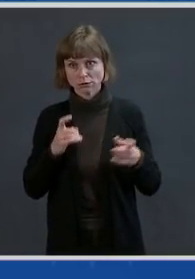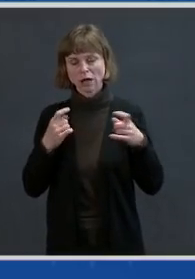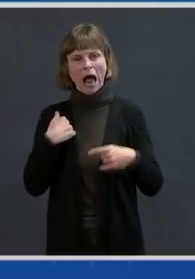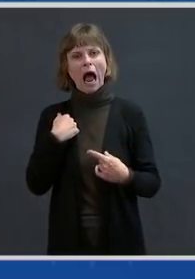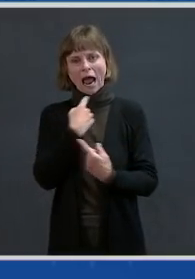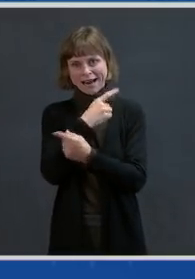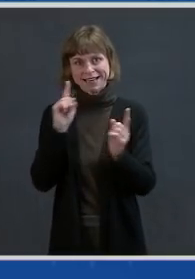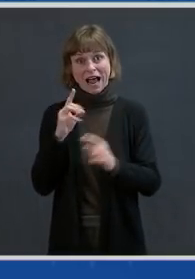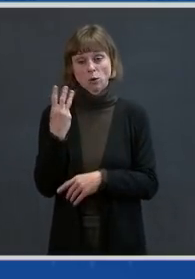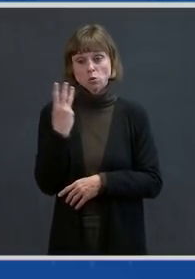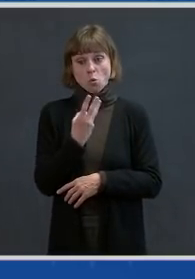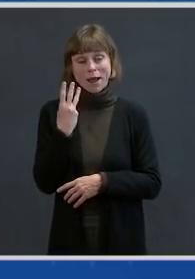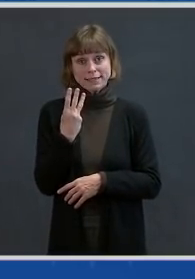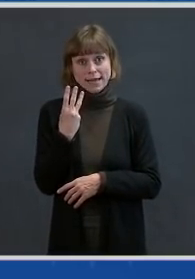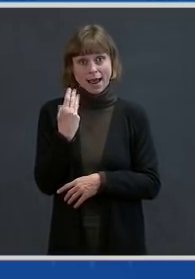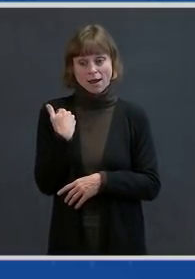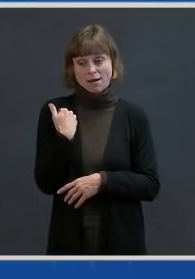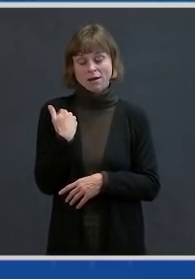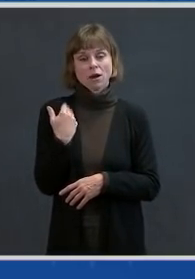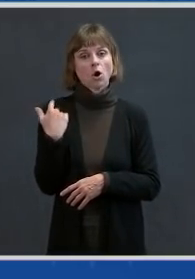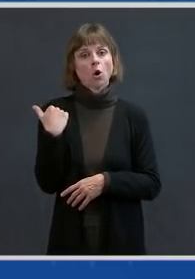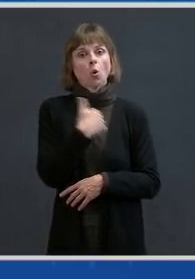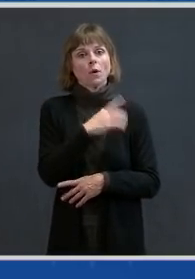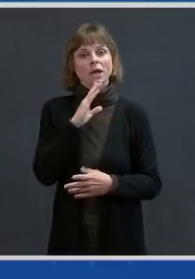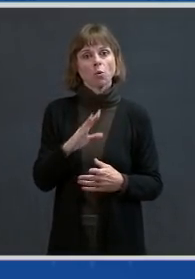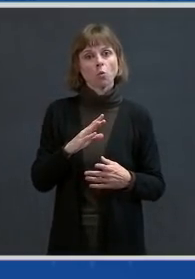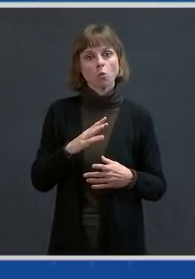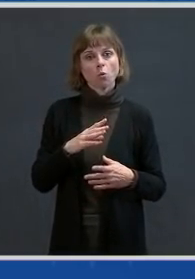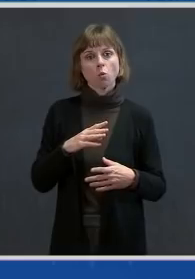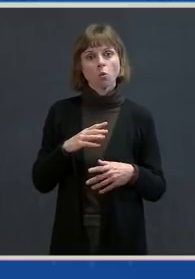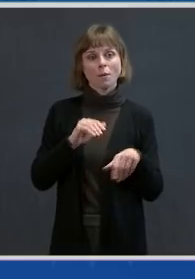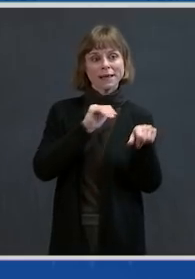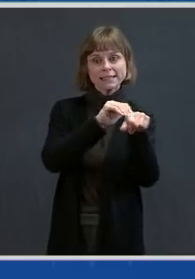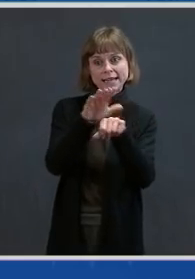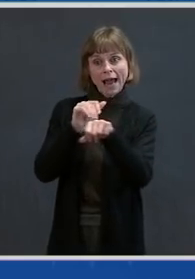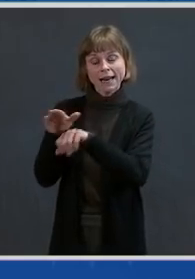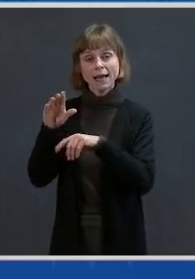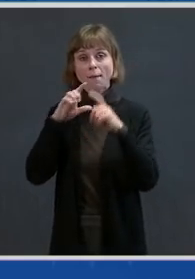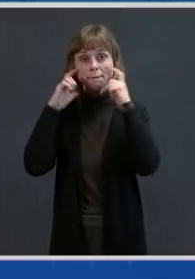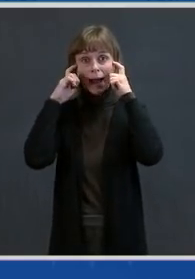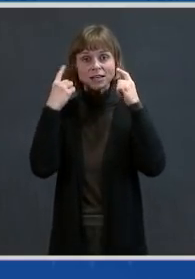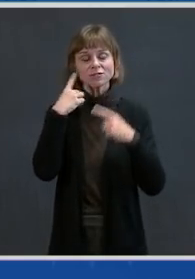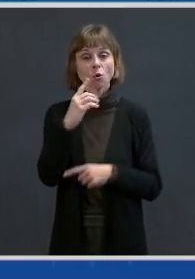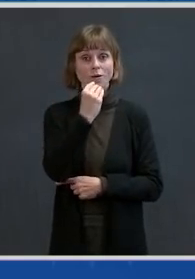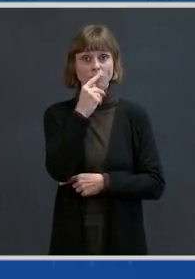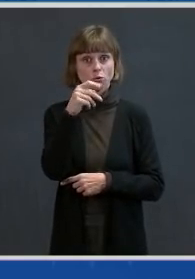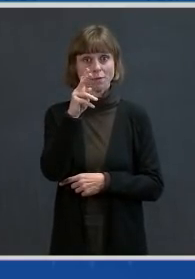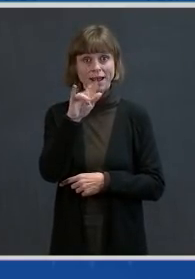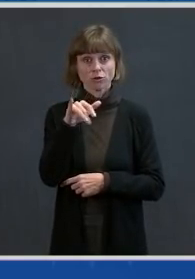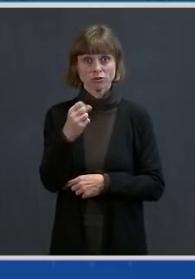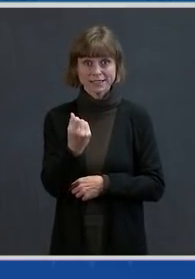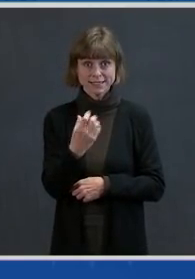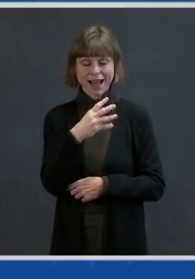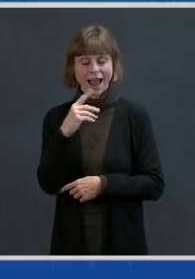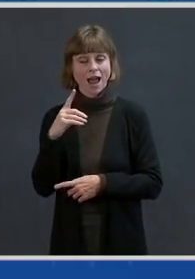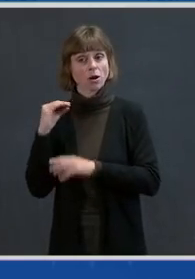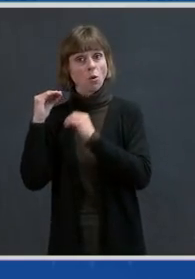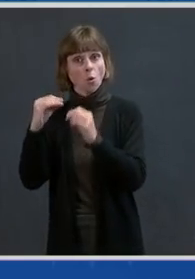masks directly to food pantries and to homeless shelters, in this particular case,